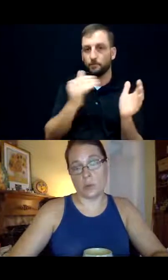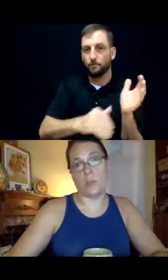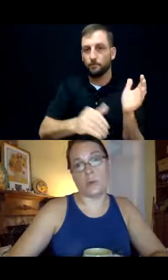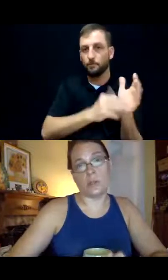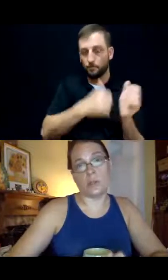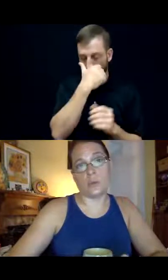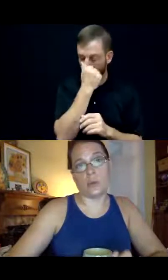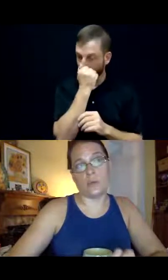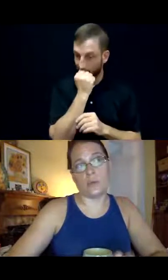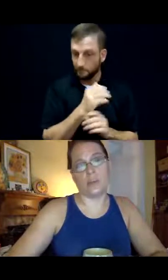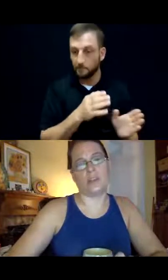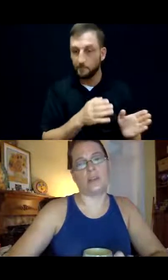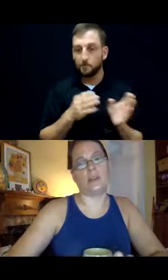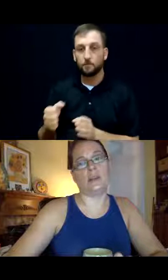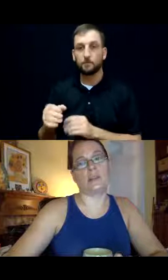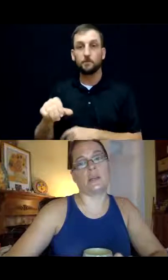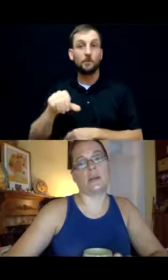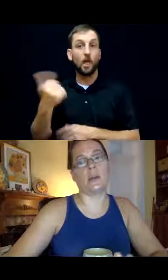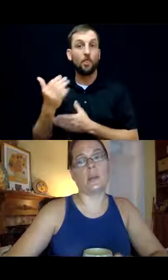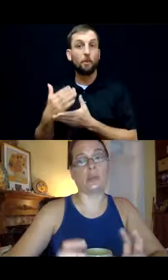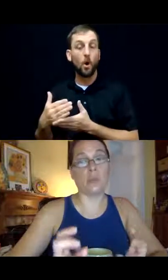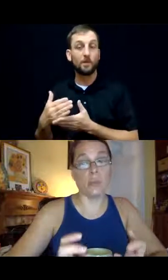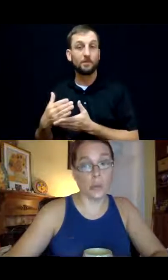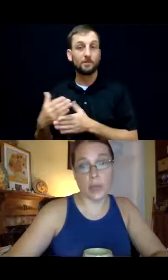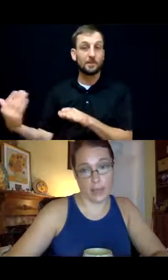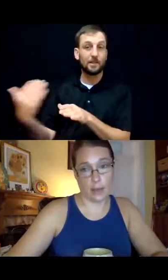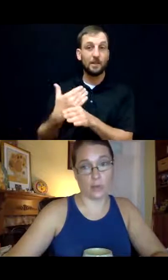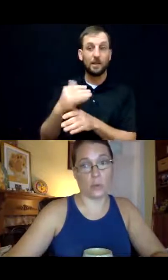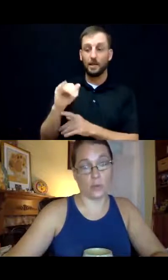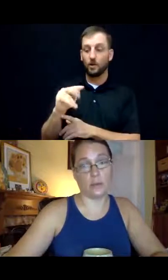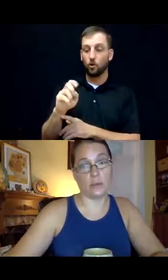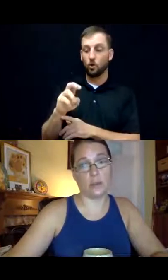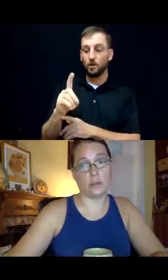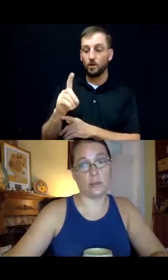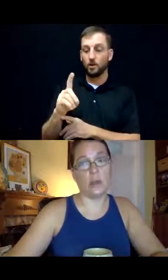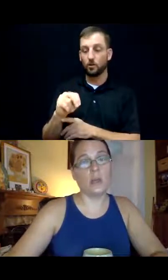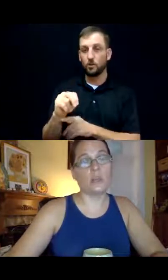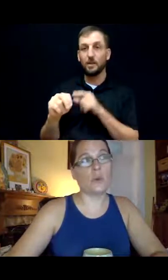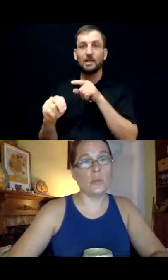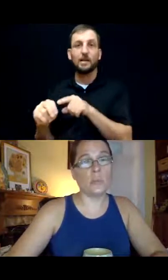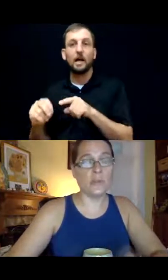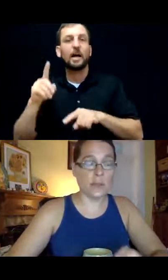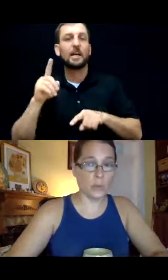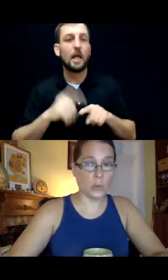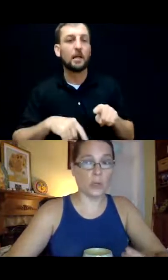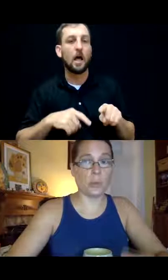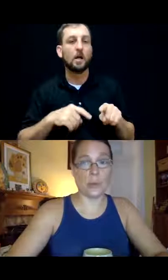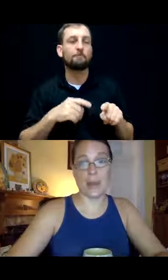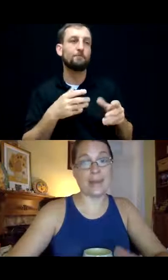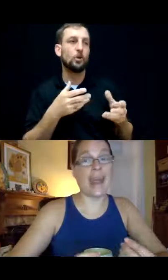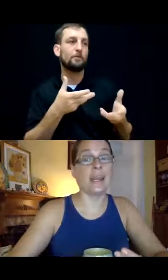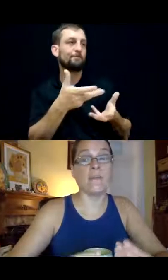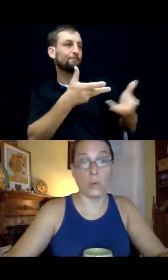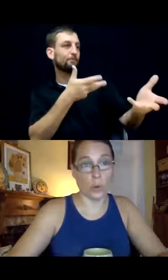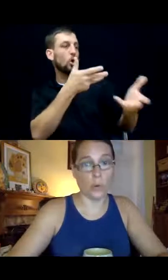real important to remember for interdiction is, uh, unable to communicate the reasoned decisions. So if the, if the individual can communicate